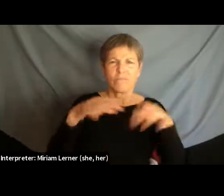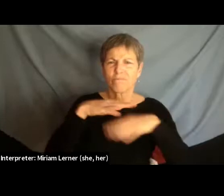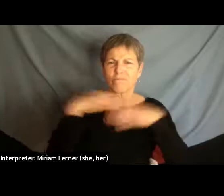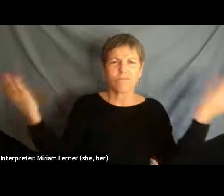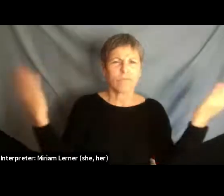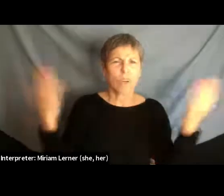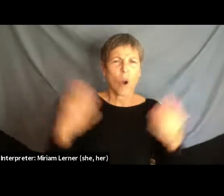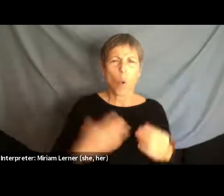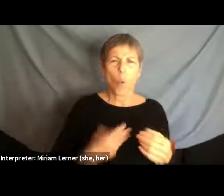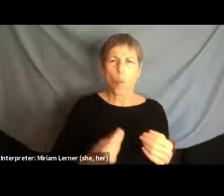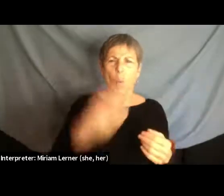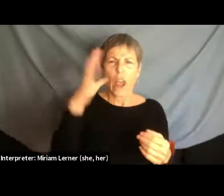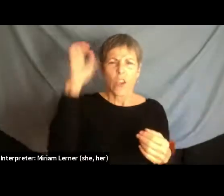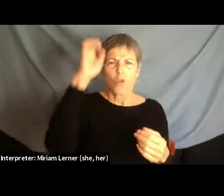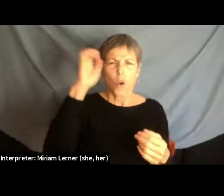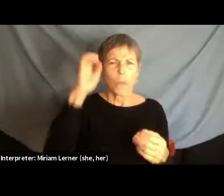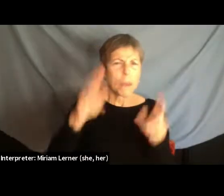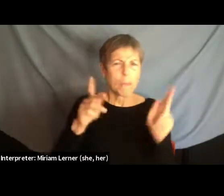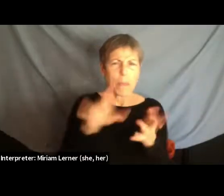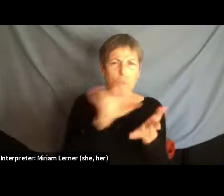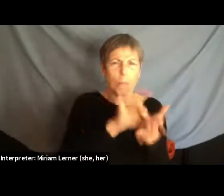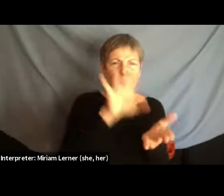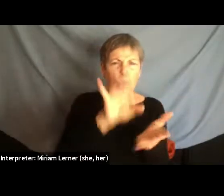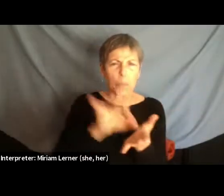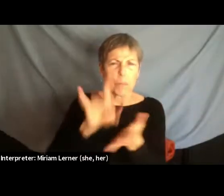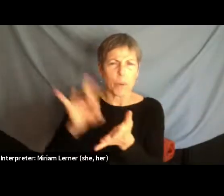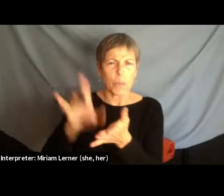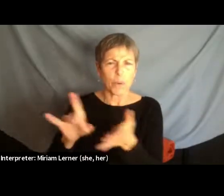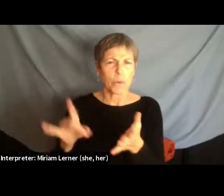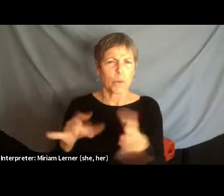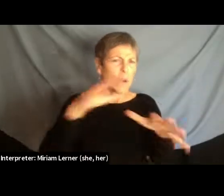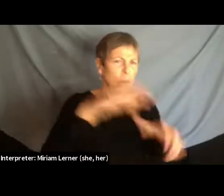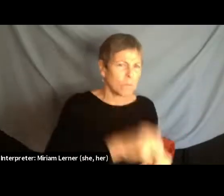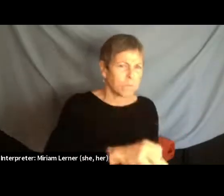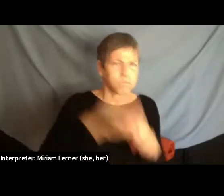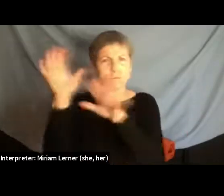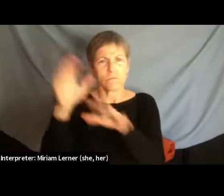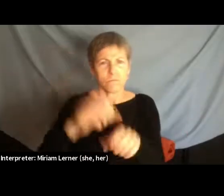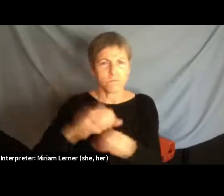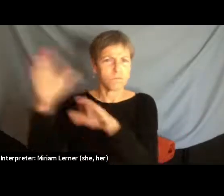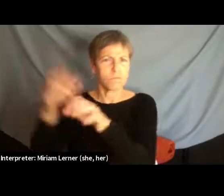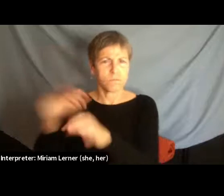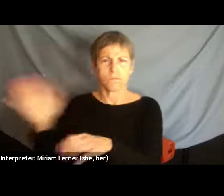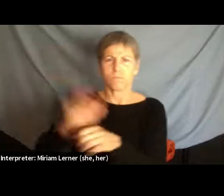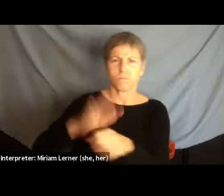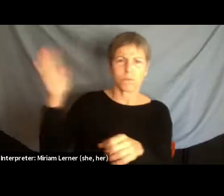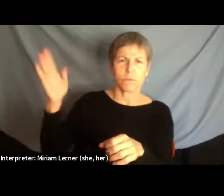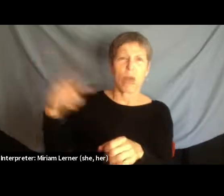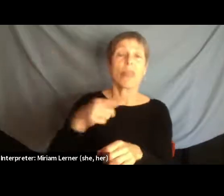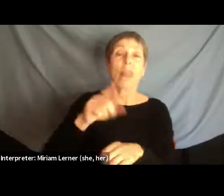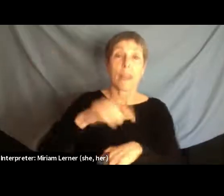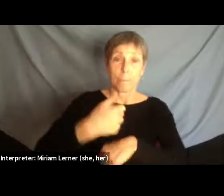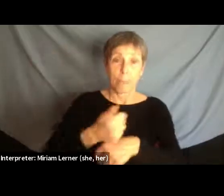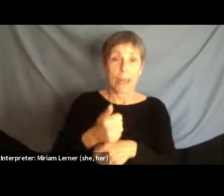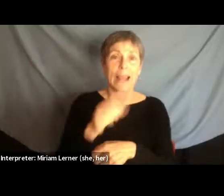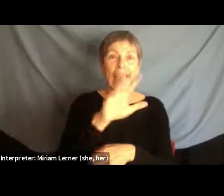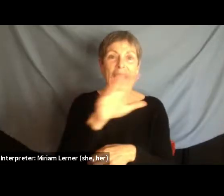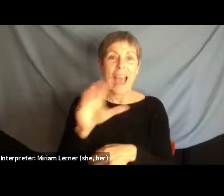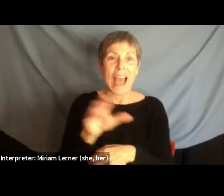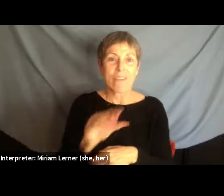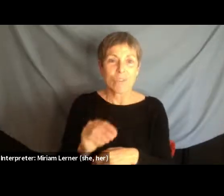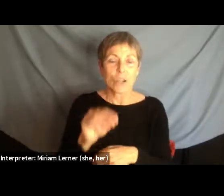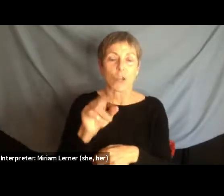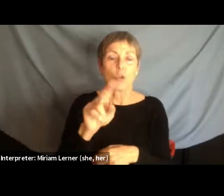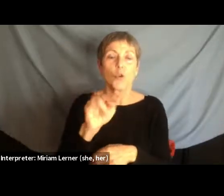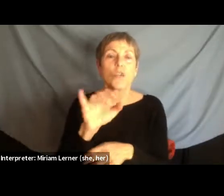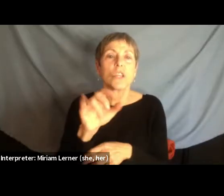Europe, right, so that we're not colonized anymore, right? And they came up with the African Union, a charter, right, which still exists